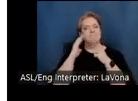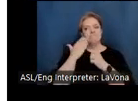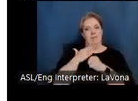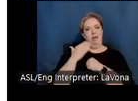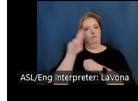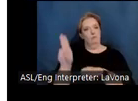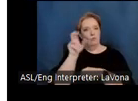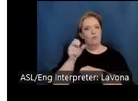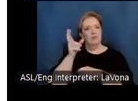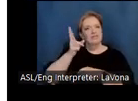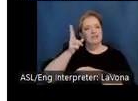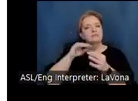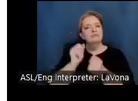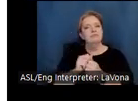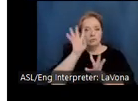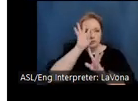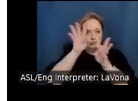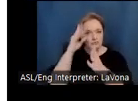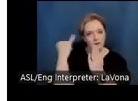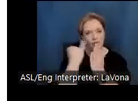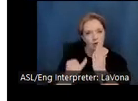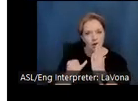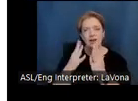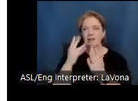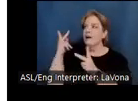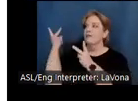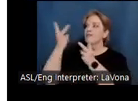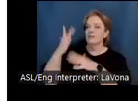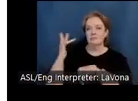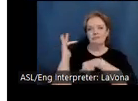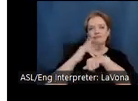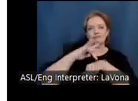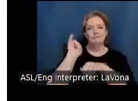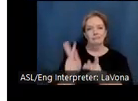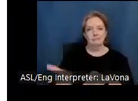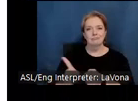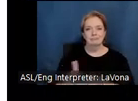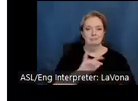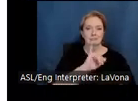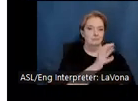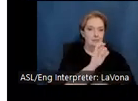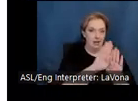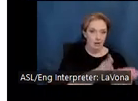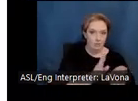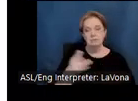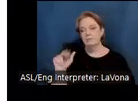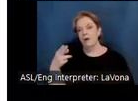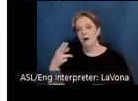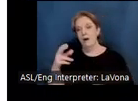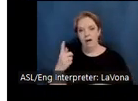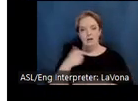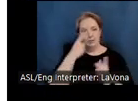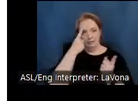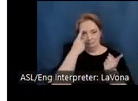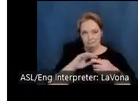visitors with these remarkable spaces. So the James Castle House and HAWS launched this virtual road trip